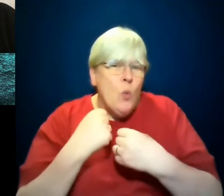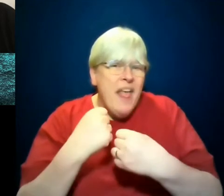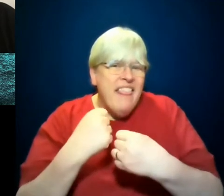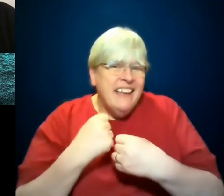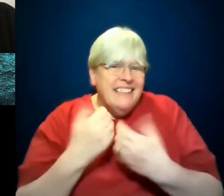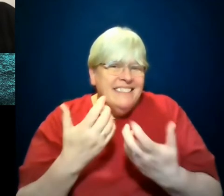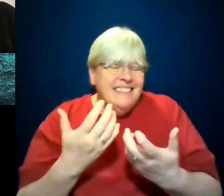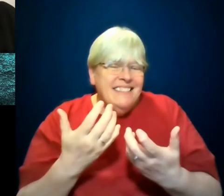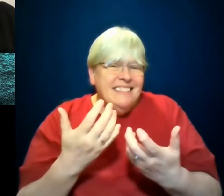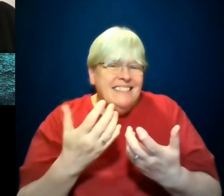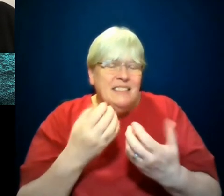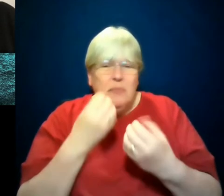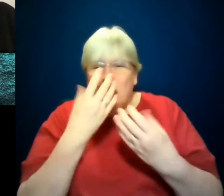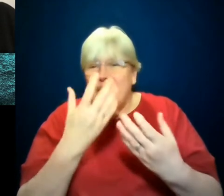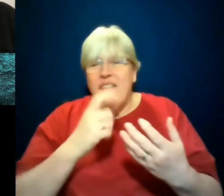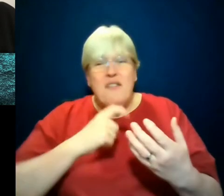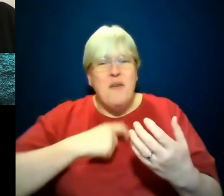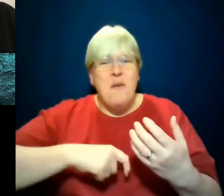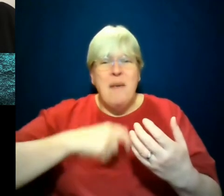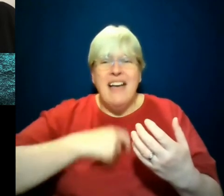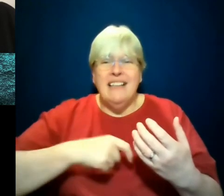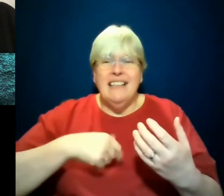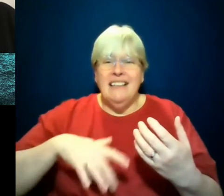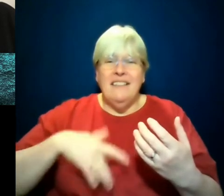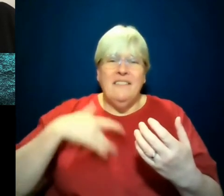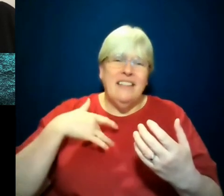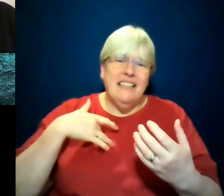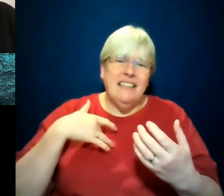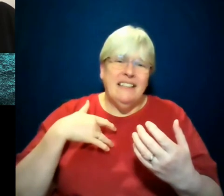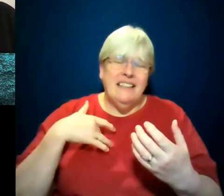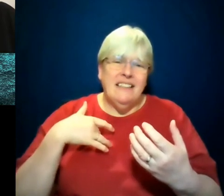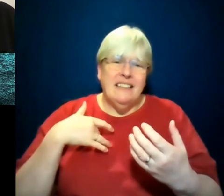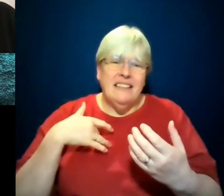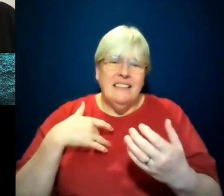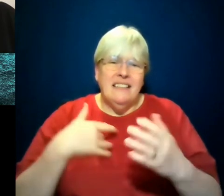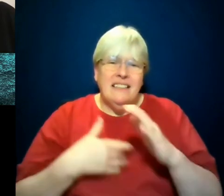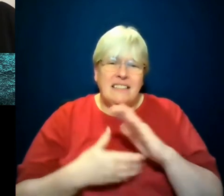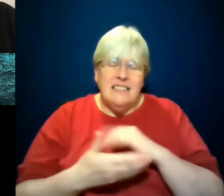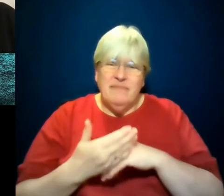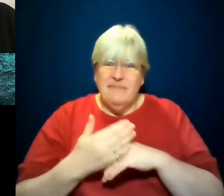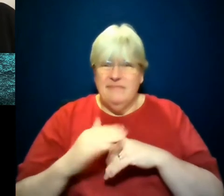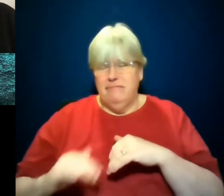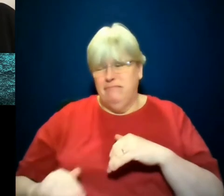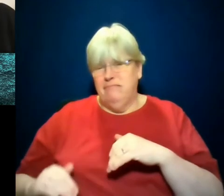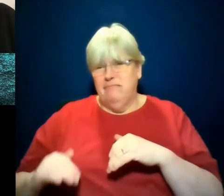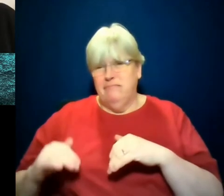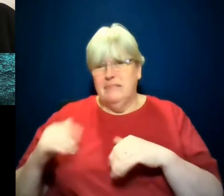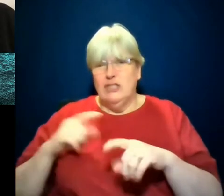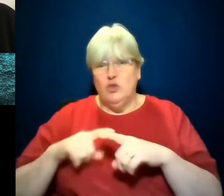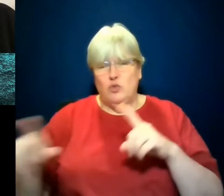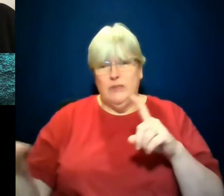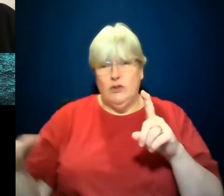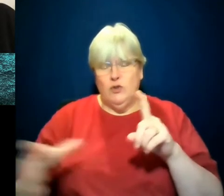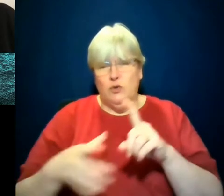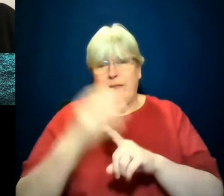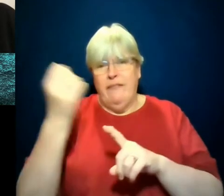and humanity to him. I think you really see it in having my home with this, with this missing child. Yes. I can tell you